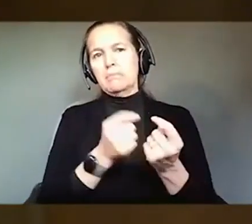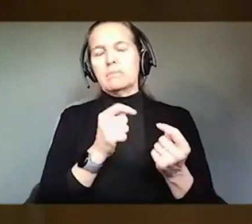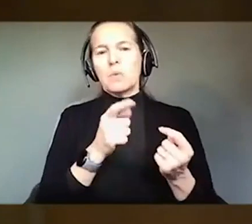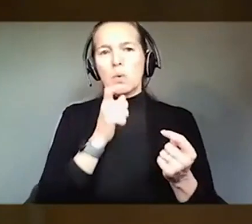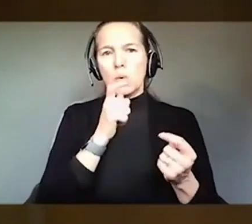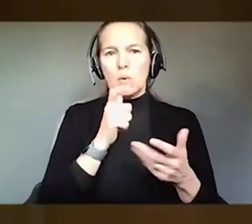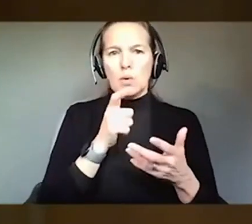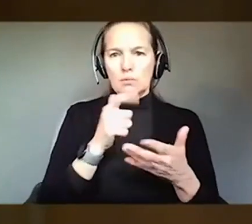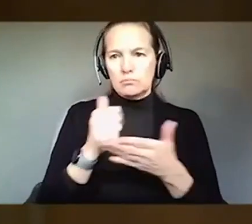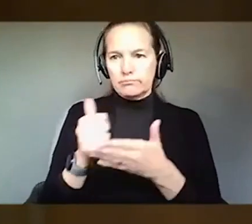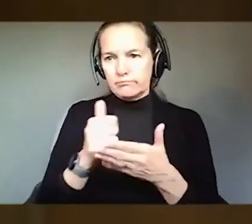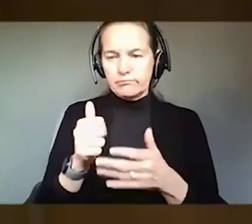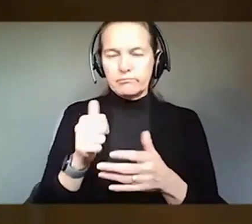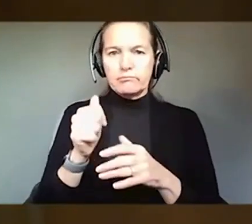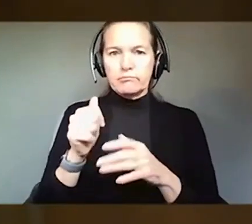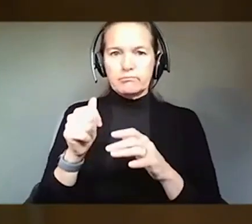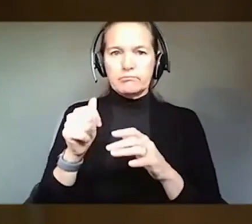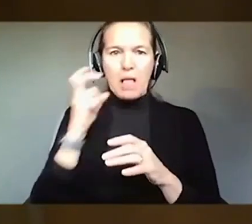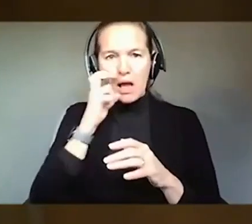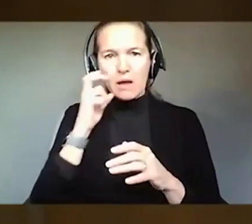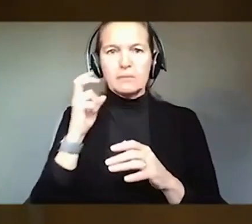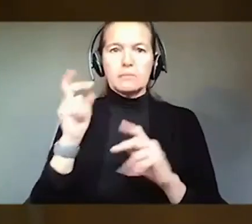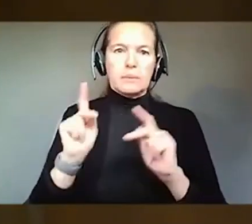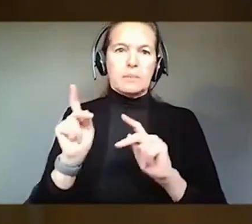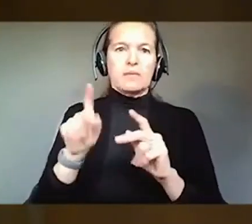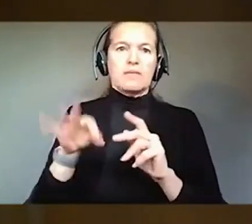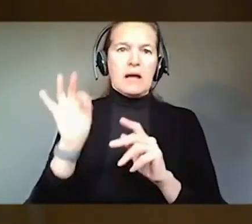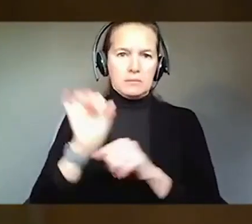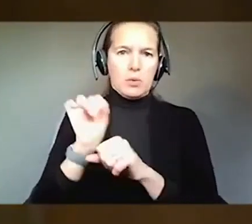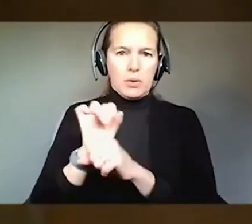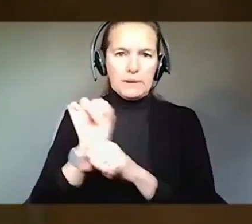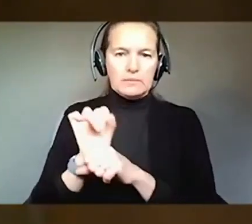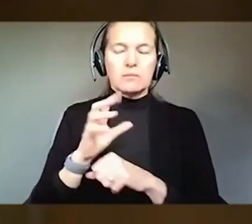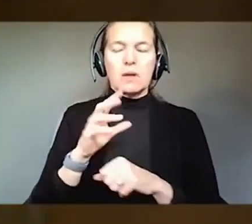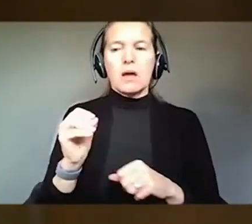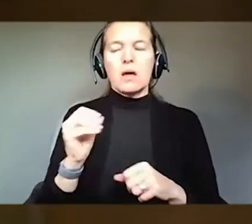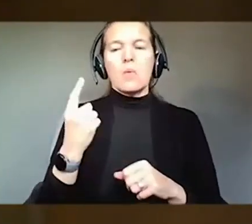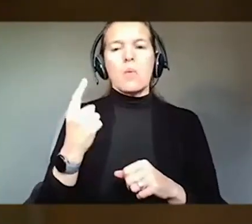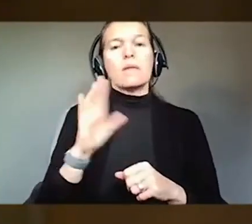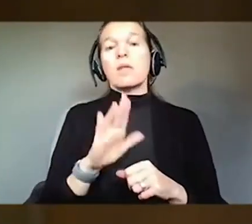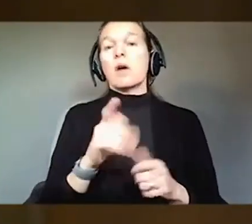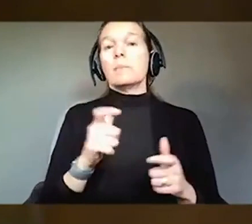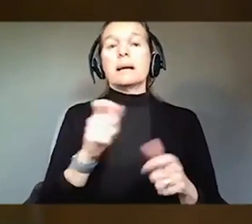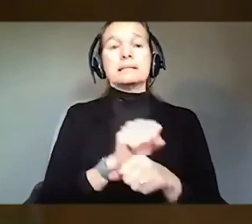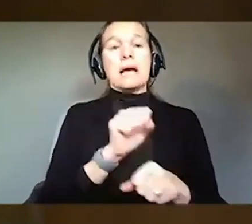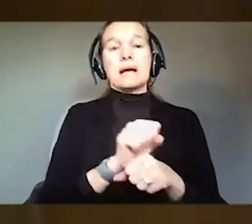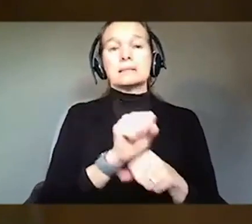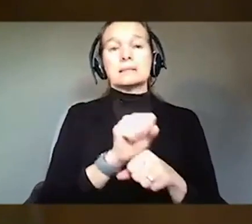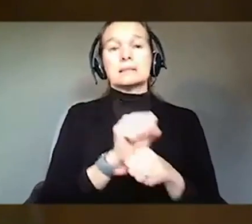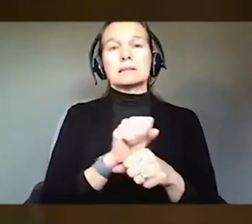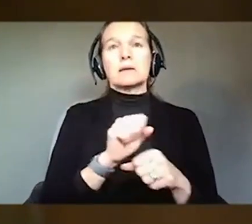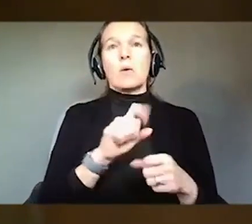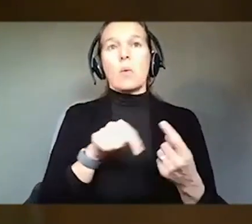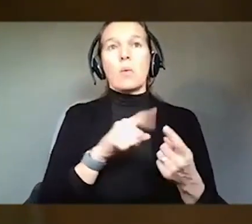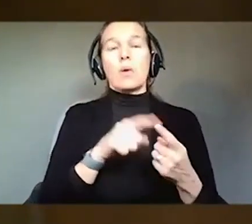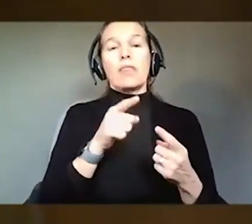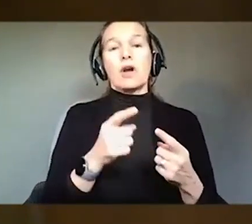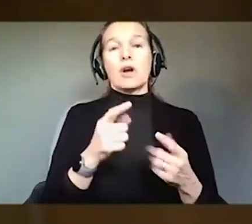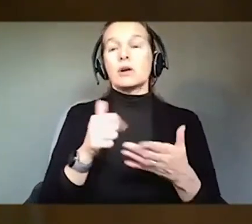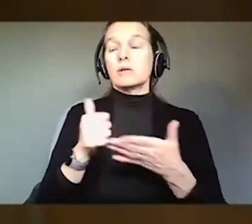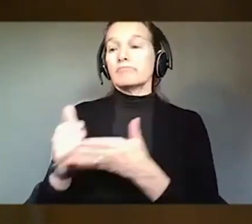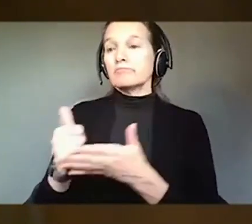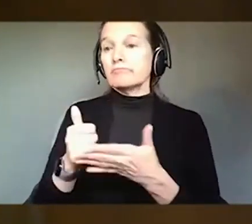find an employment. And one of the things they do, one of their biggest tasks is, as they're out assisting